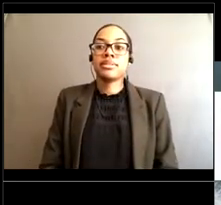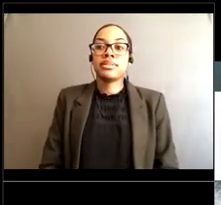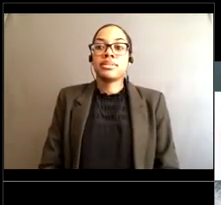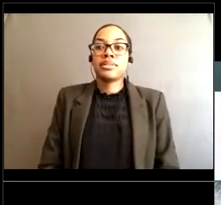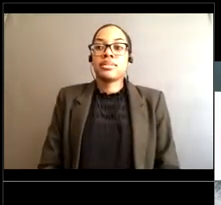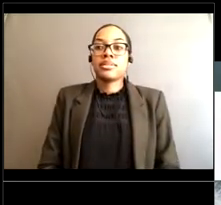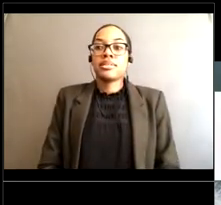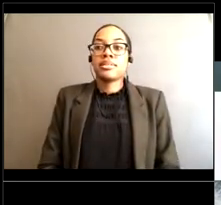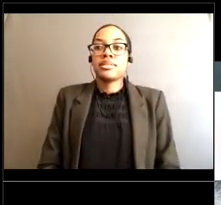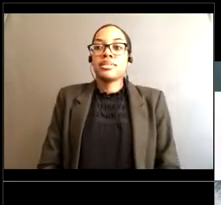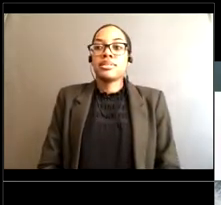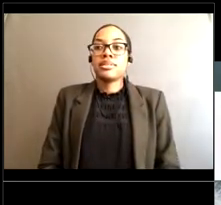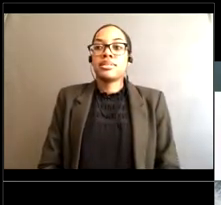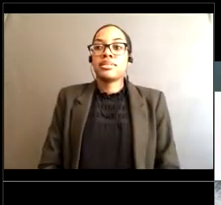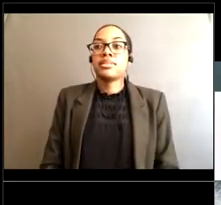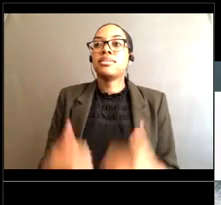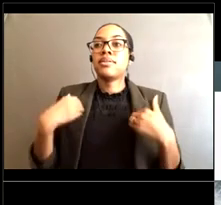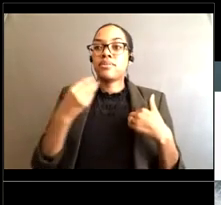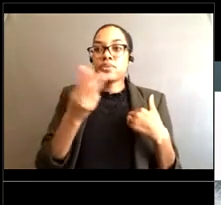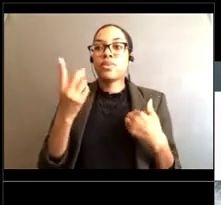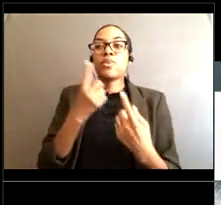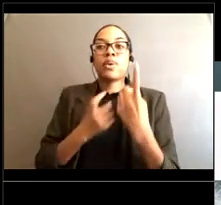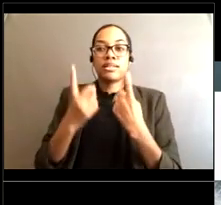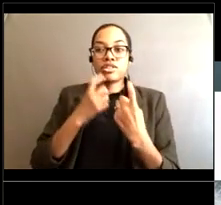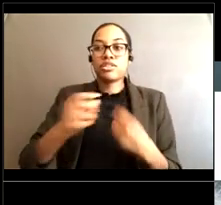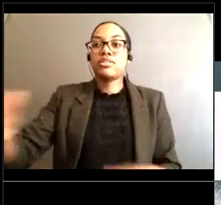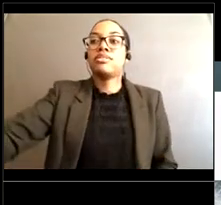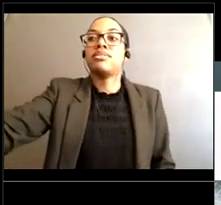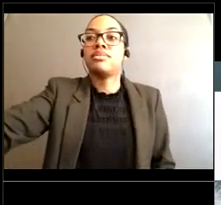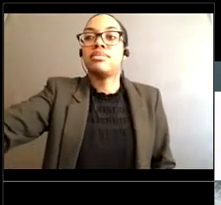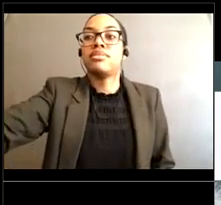And now okay, we have a few let's see